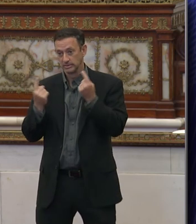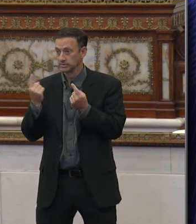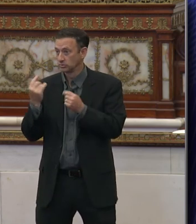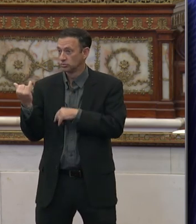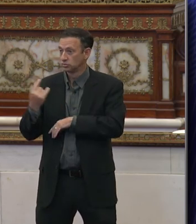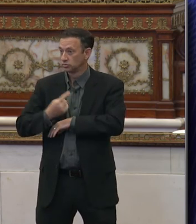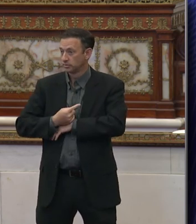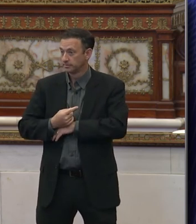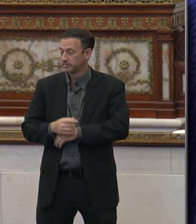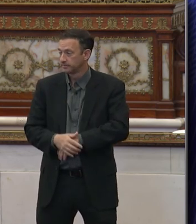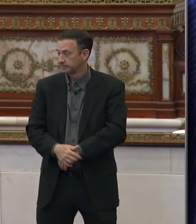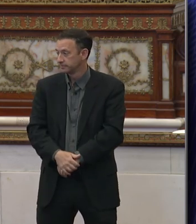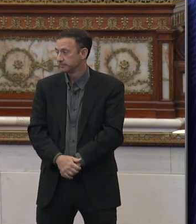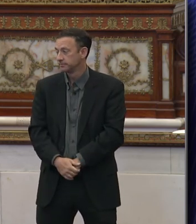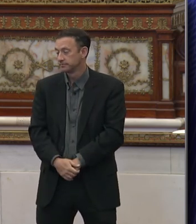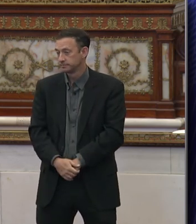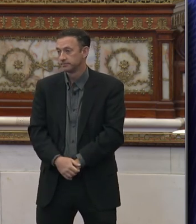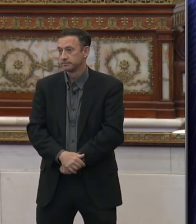today.